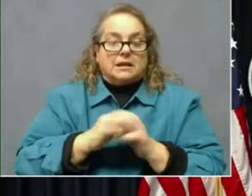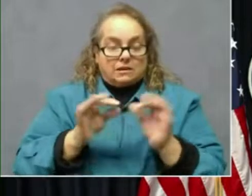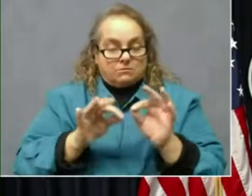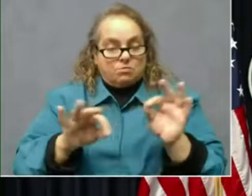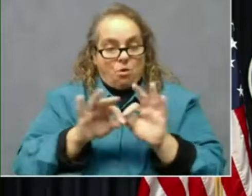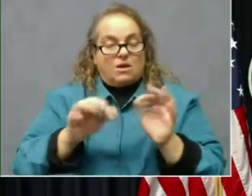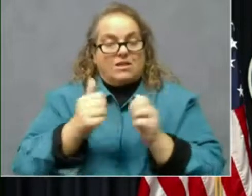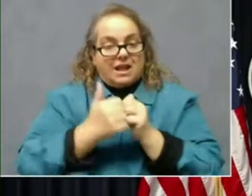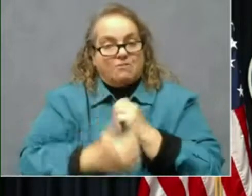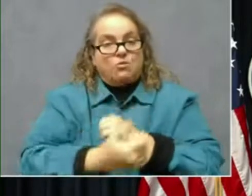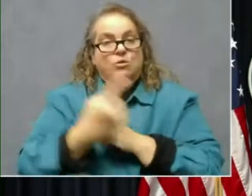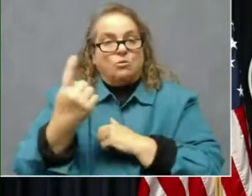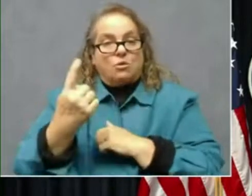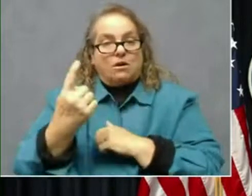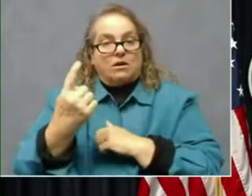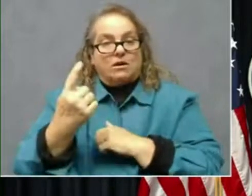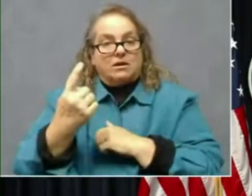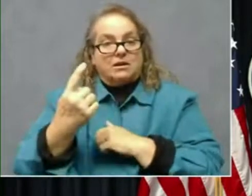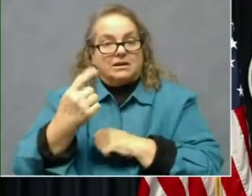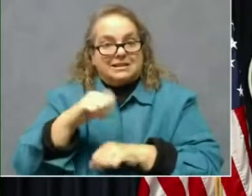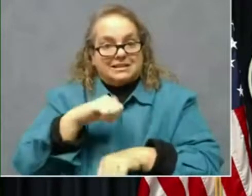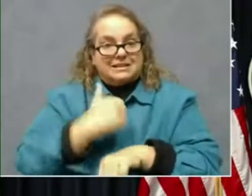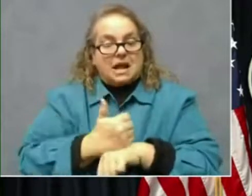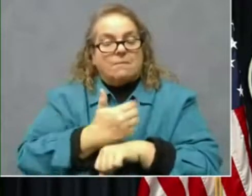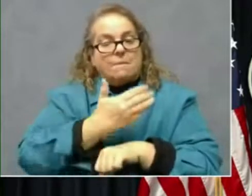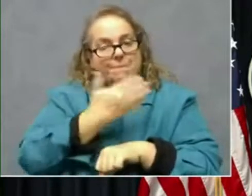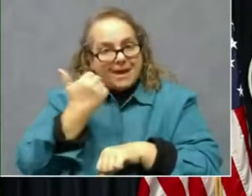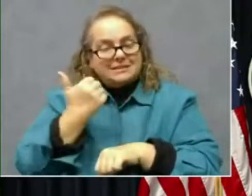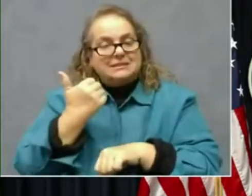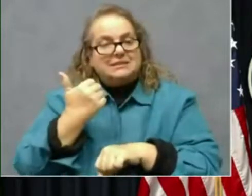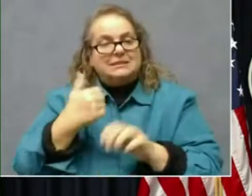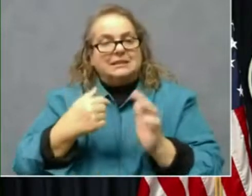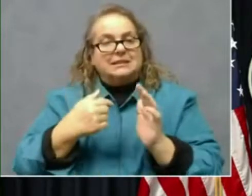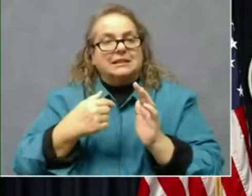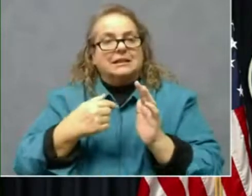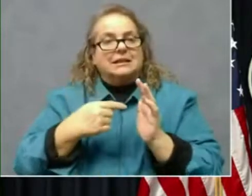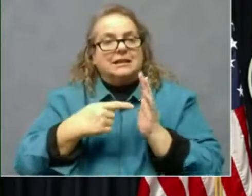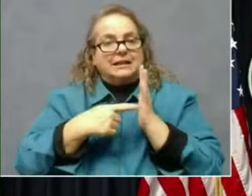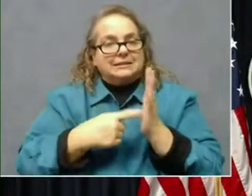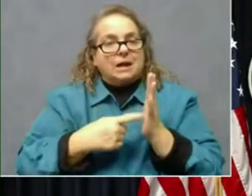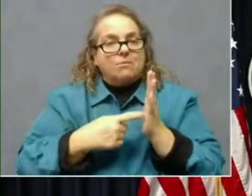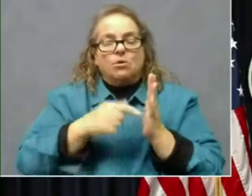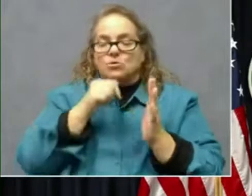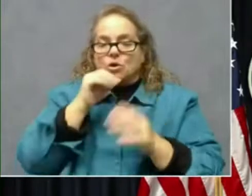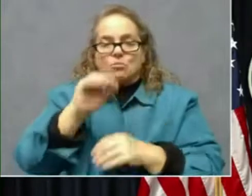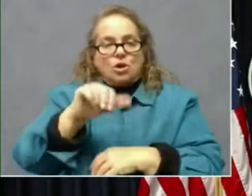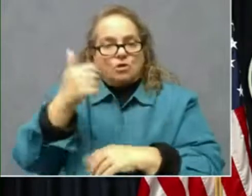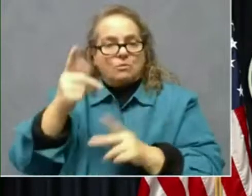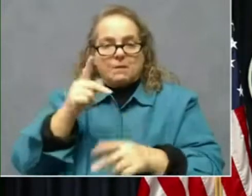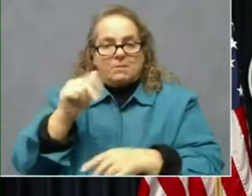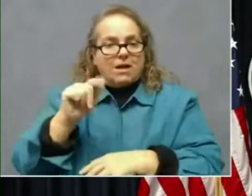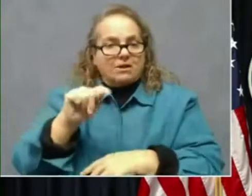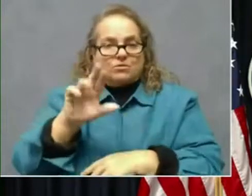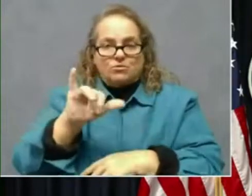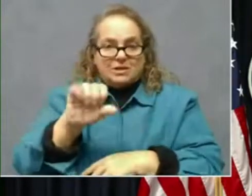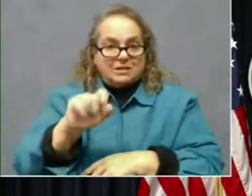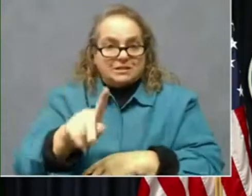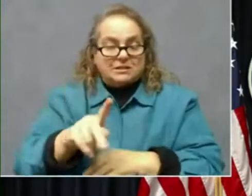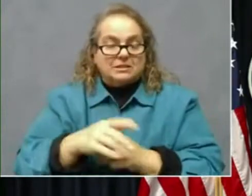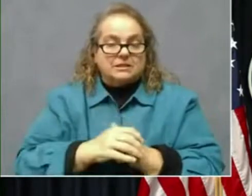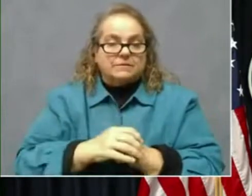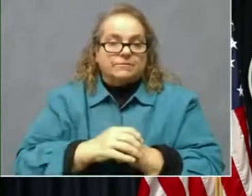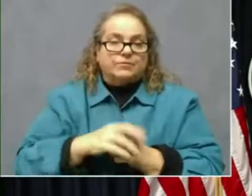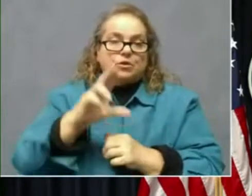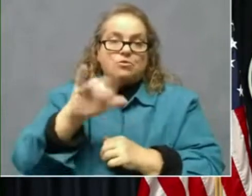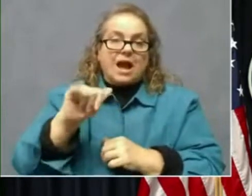to set the very best example and not to put others at risk. Uh, Ryan Van Velser